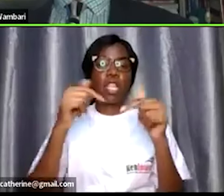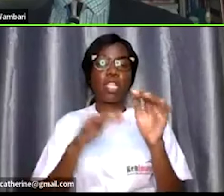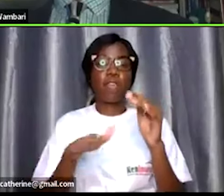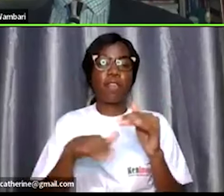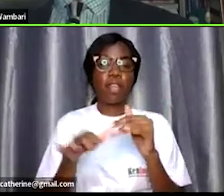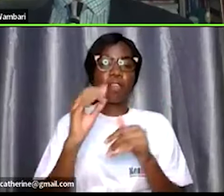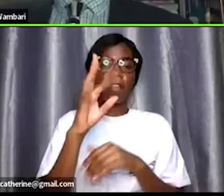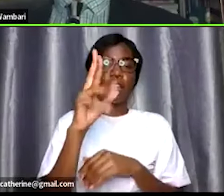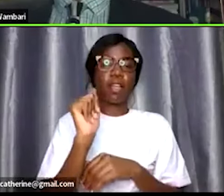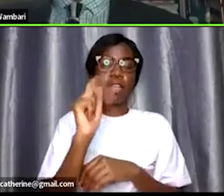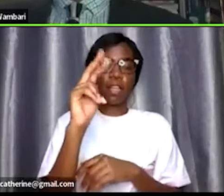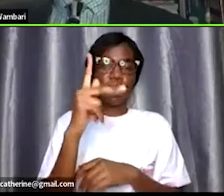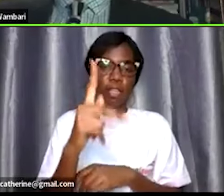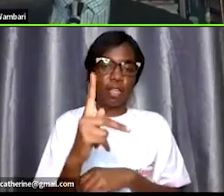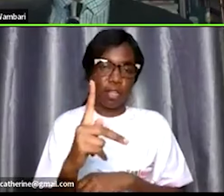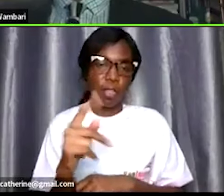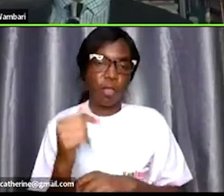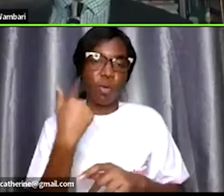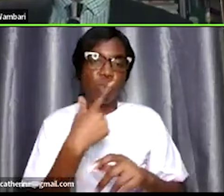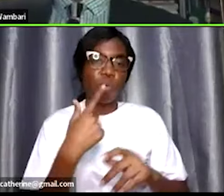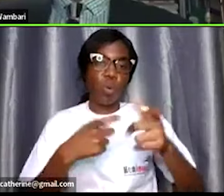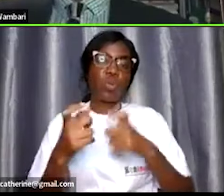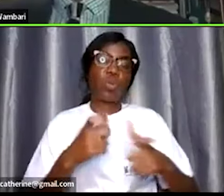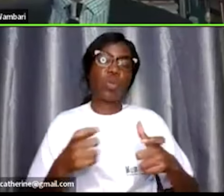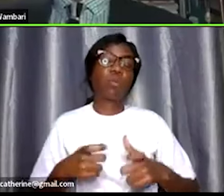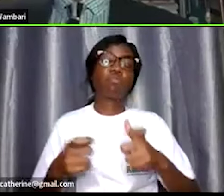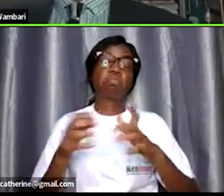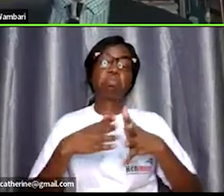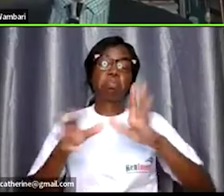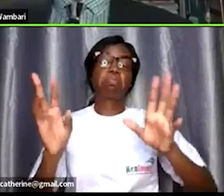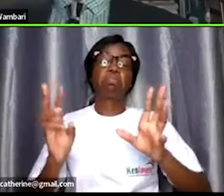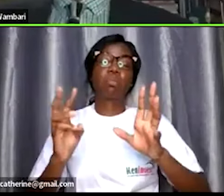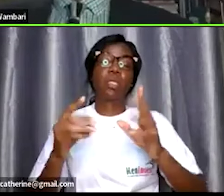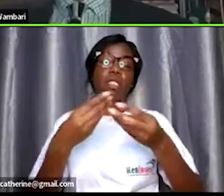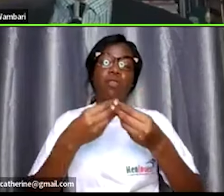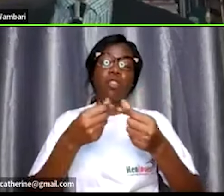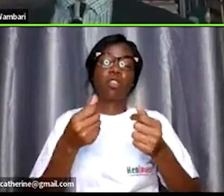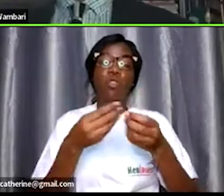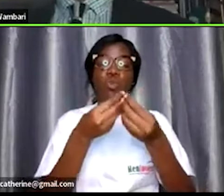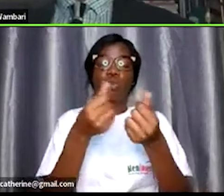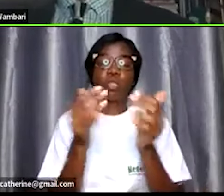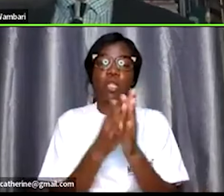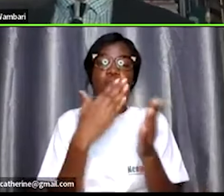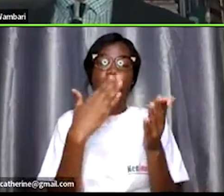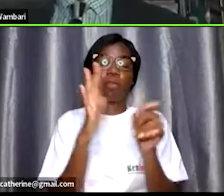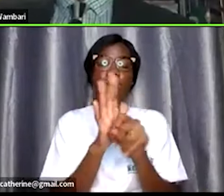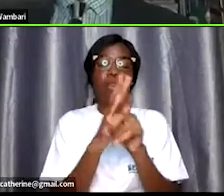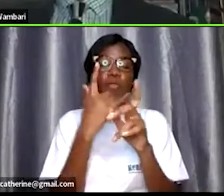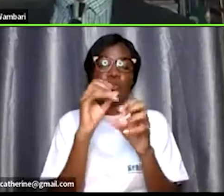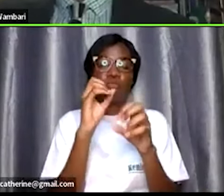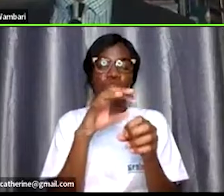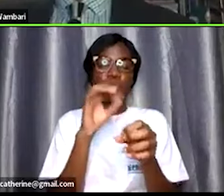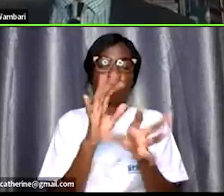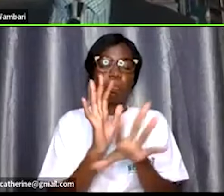pombari uh he runs a pathway service solutions so thank you so so much for your input frank we are really really really